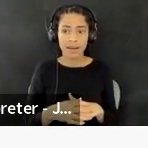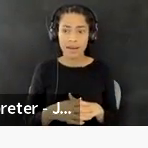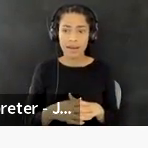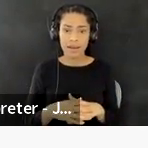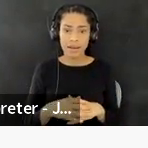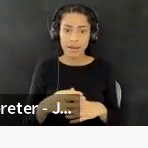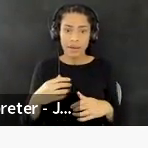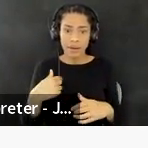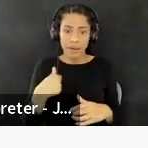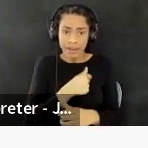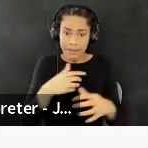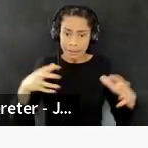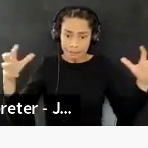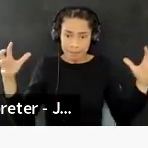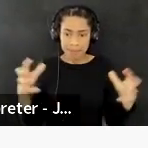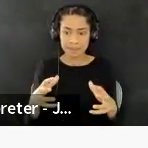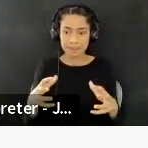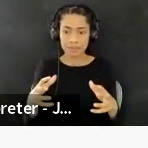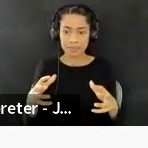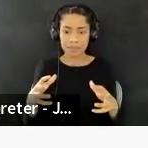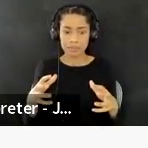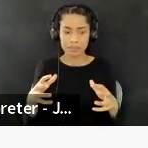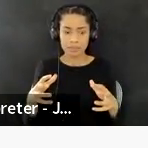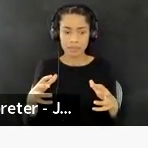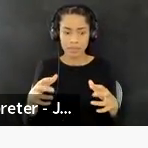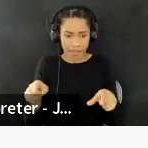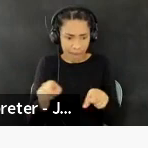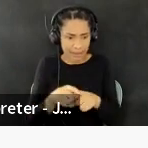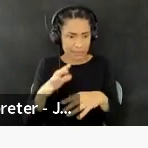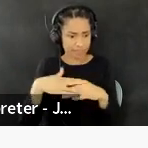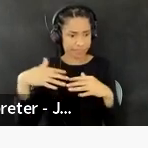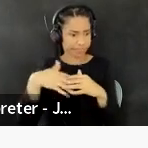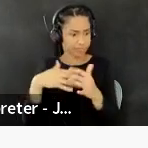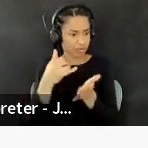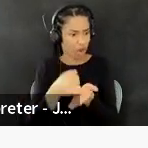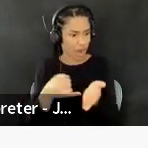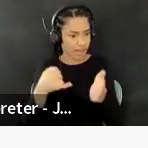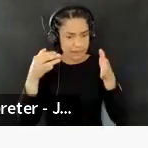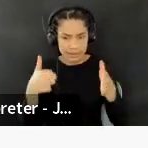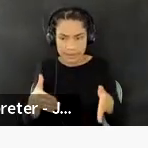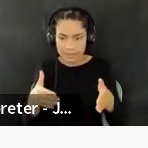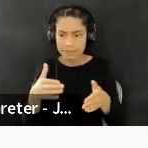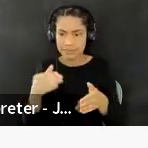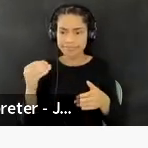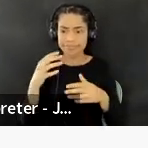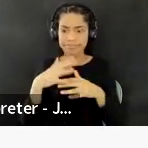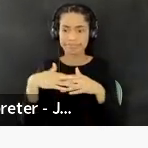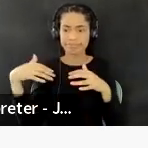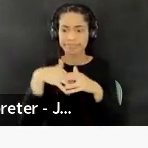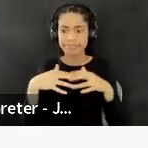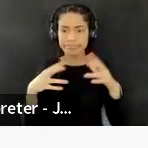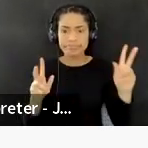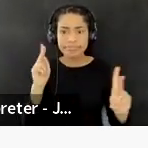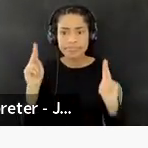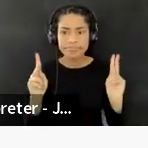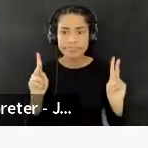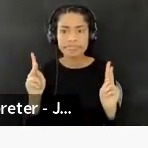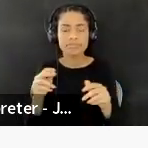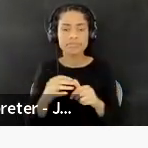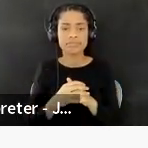gather together as indigenous artists and as indigenous, um, people to come together and be like,